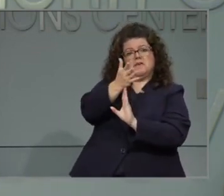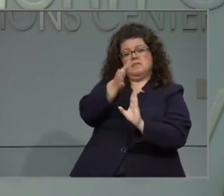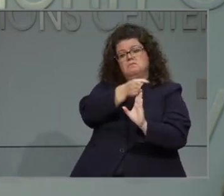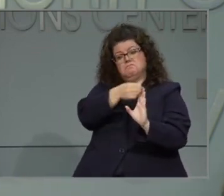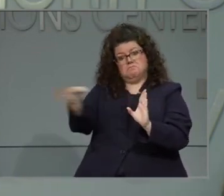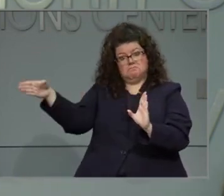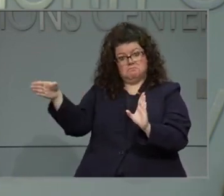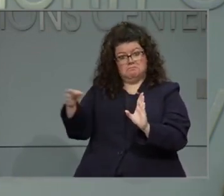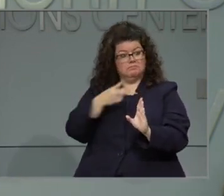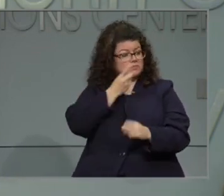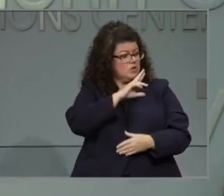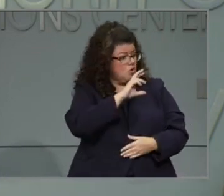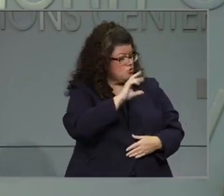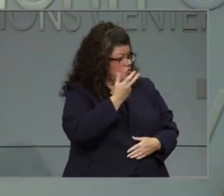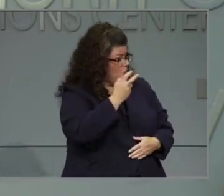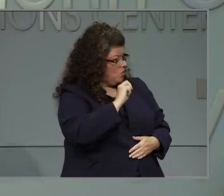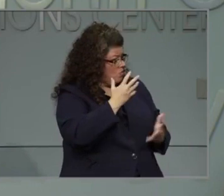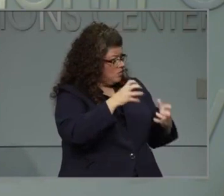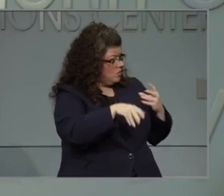Next question, please.